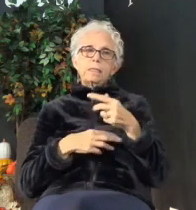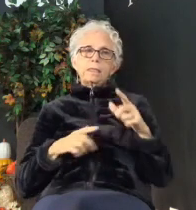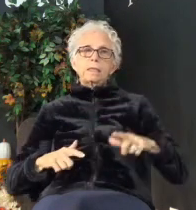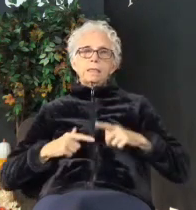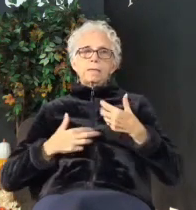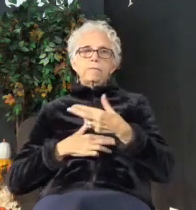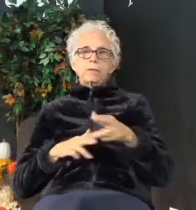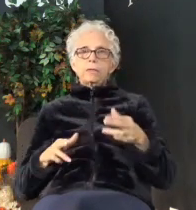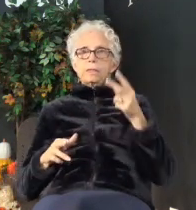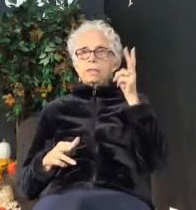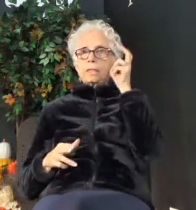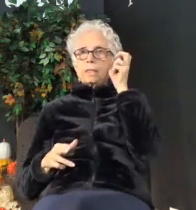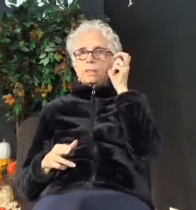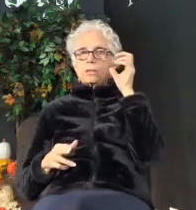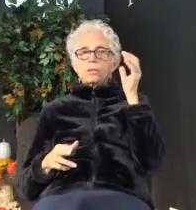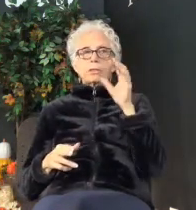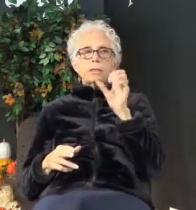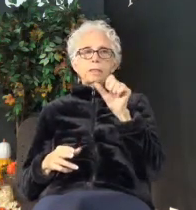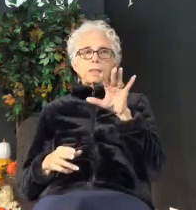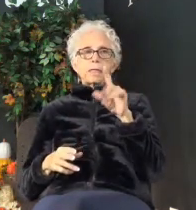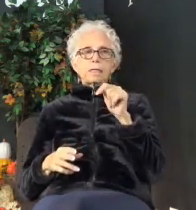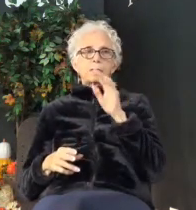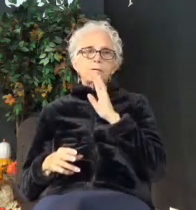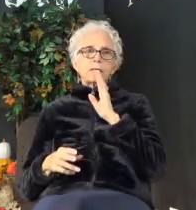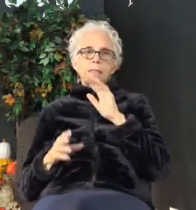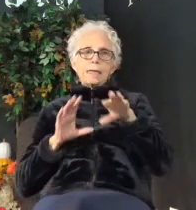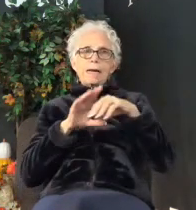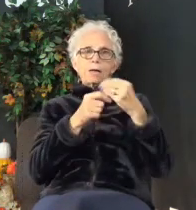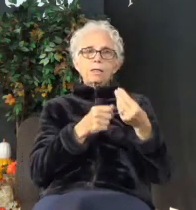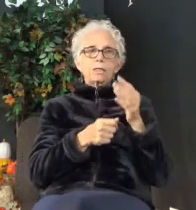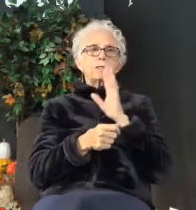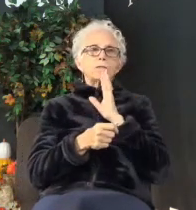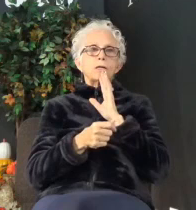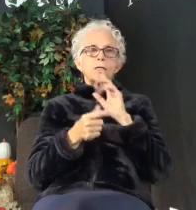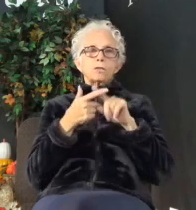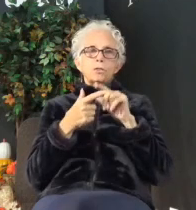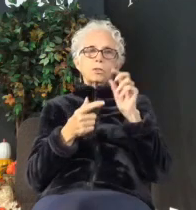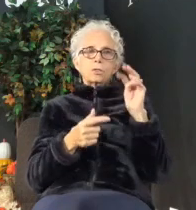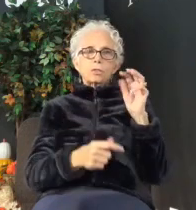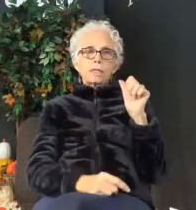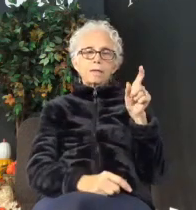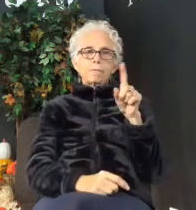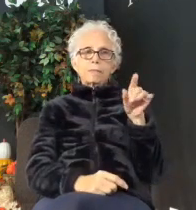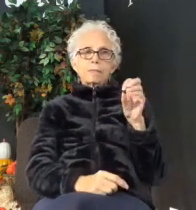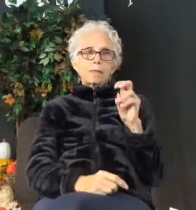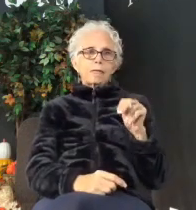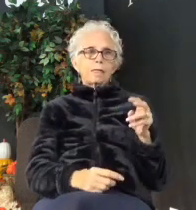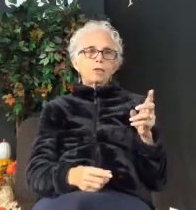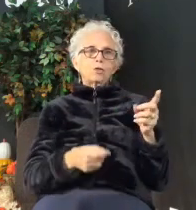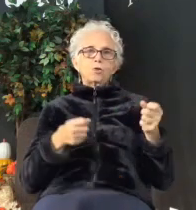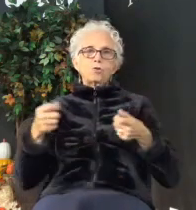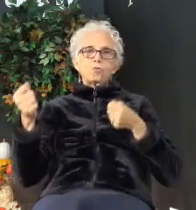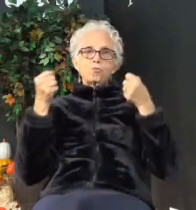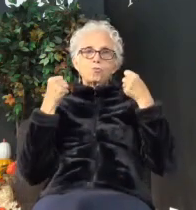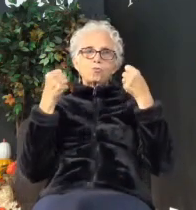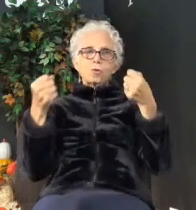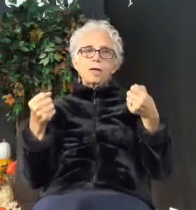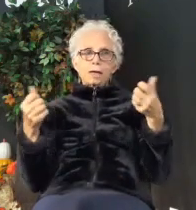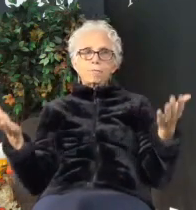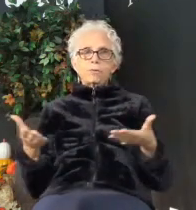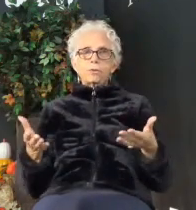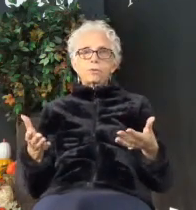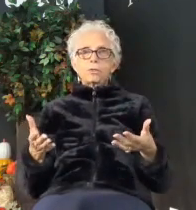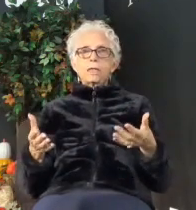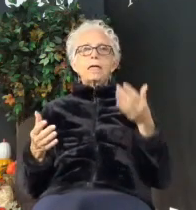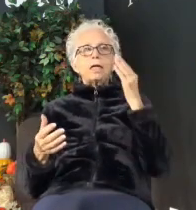hear Scott talking outside. He's talking to the Amazon driver again. I think we have two. He knows